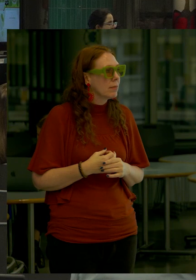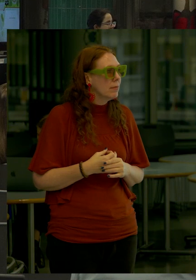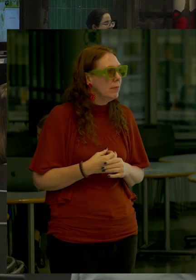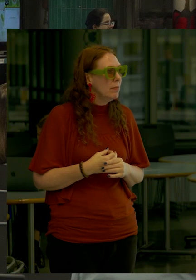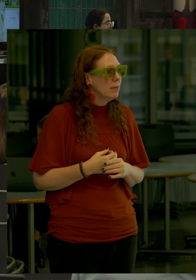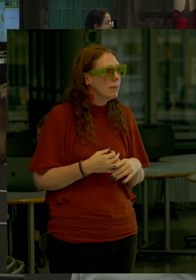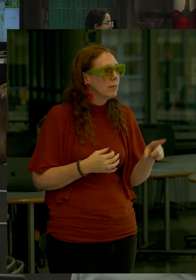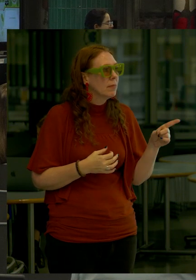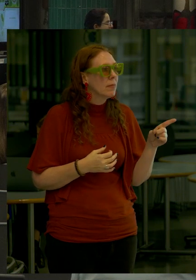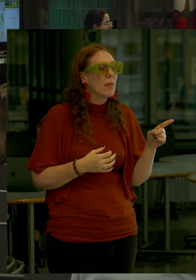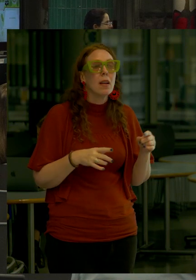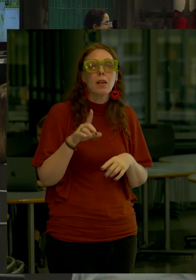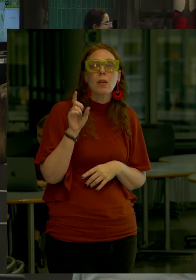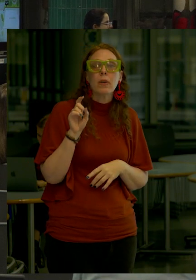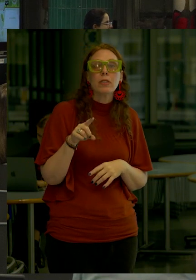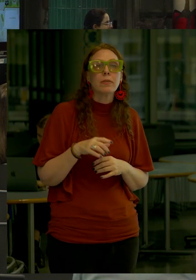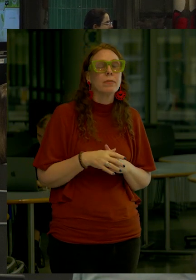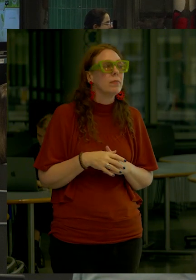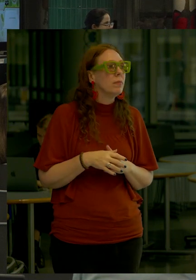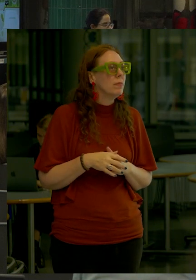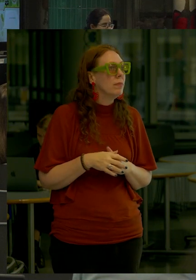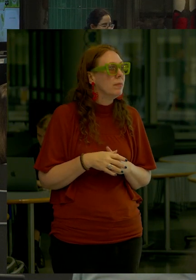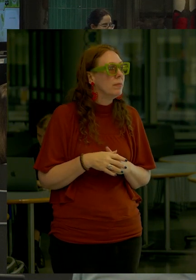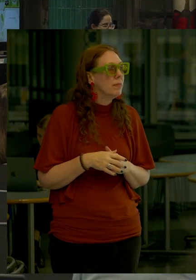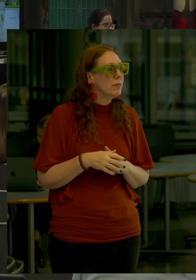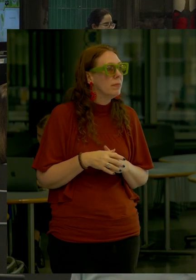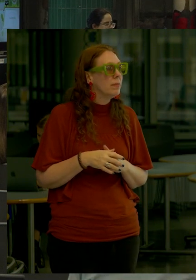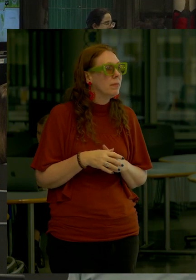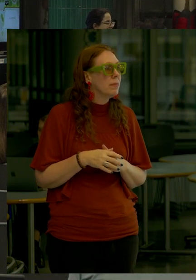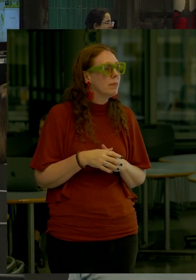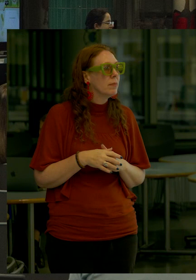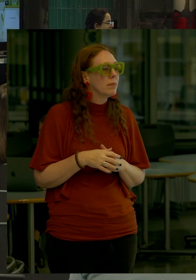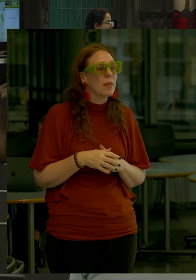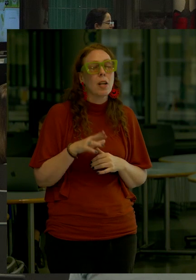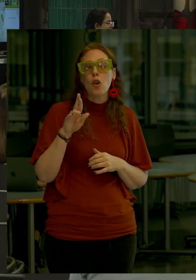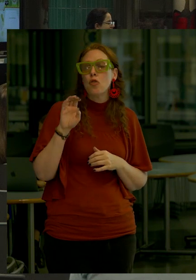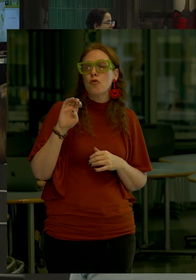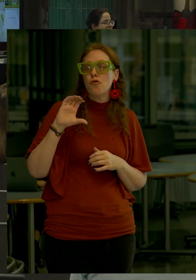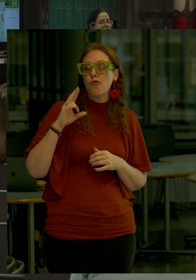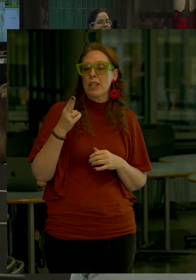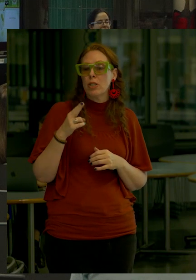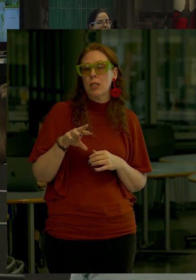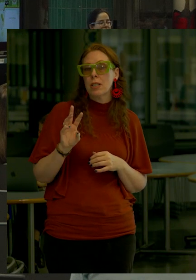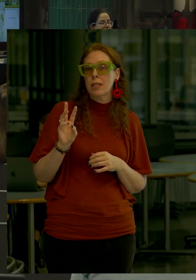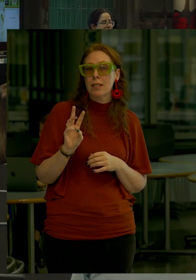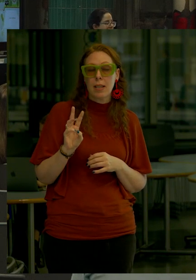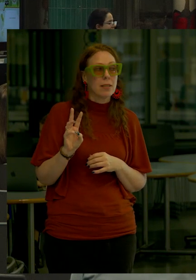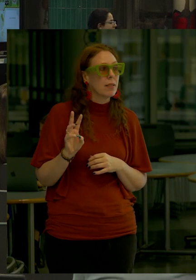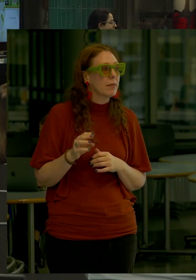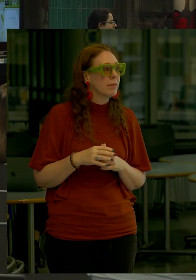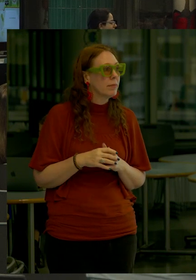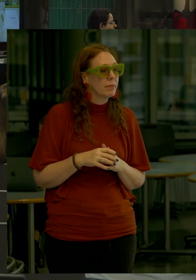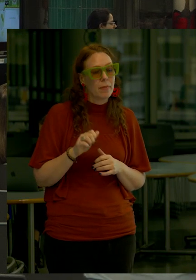I just have a couple of questions about the edges in reach 6 The Albany Street,